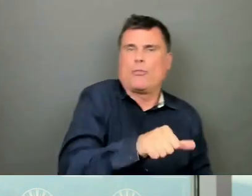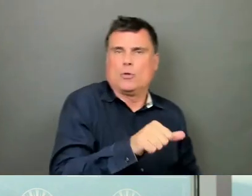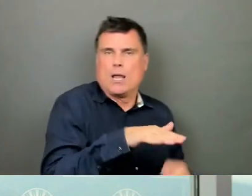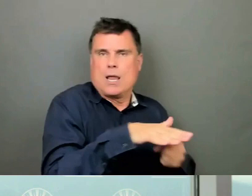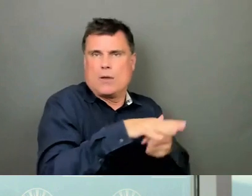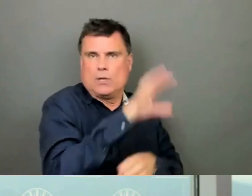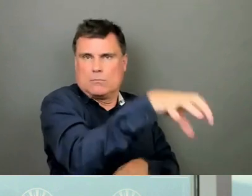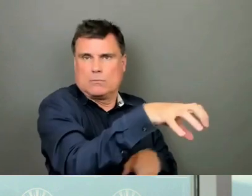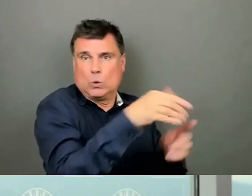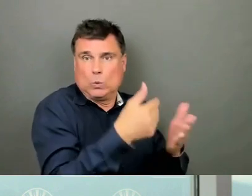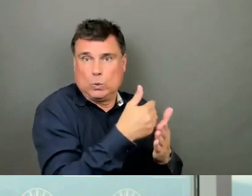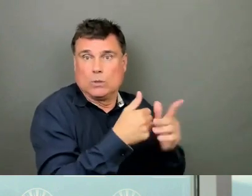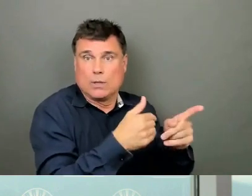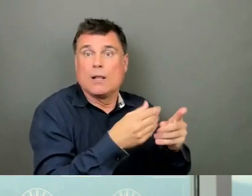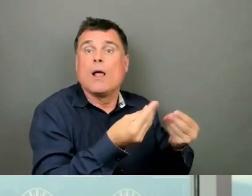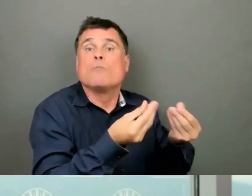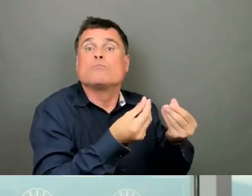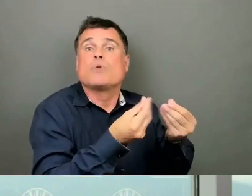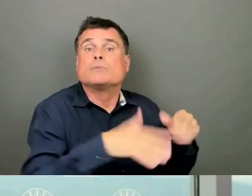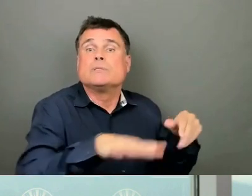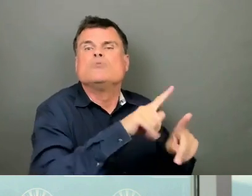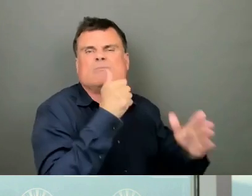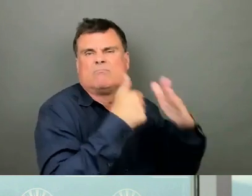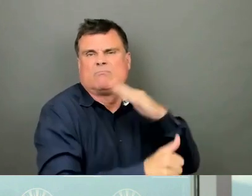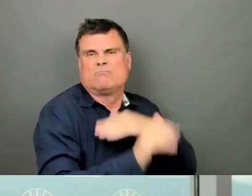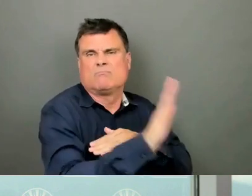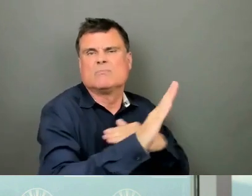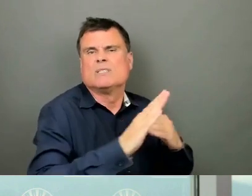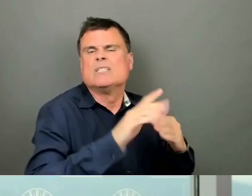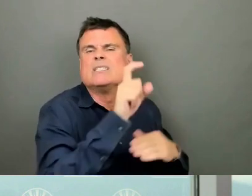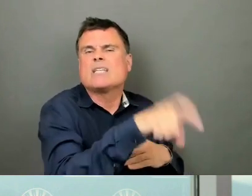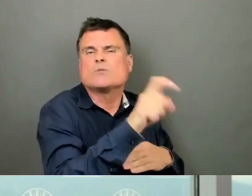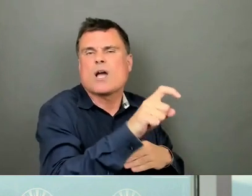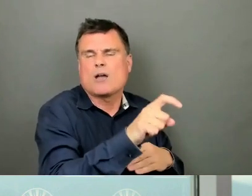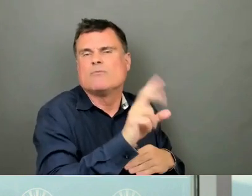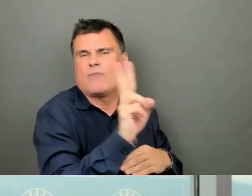housing on a site Holborn owns in downtown Vancouver as well.